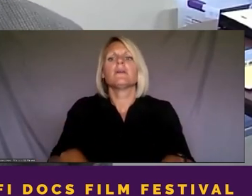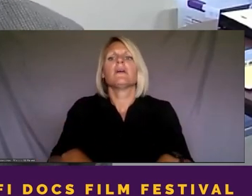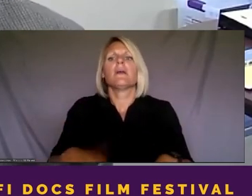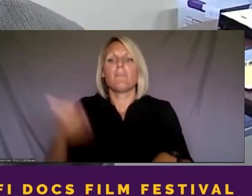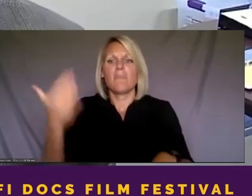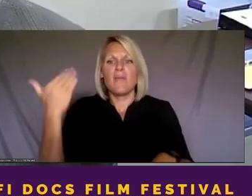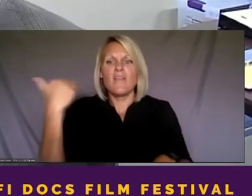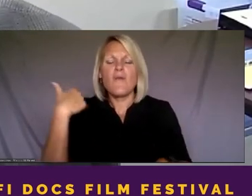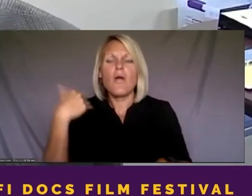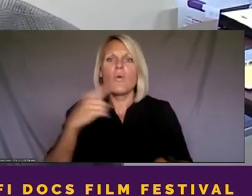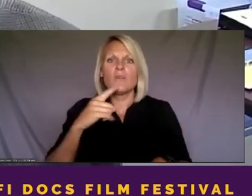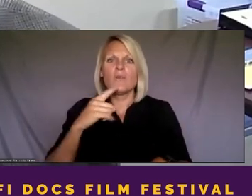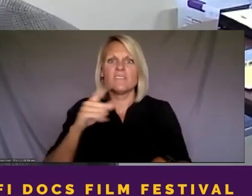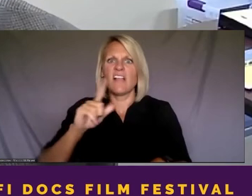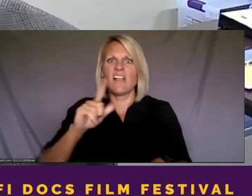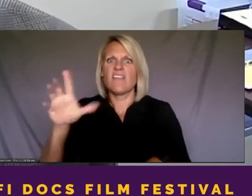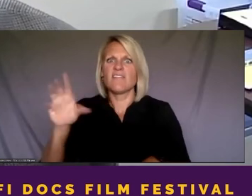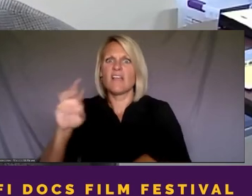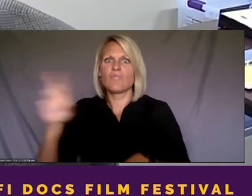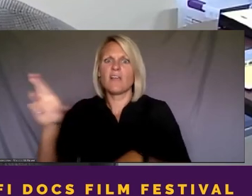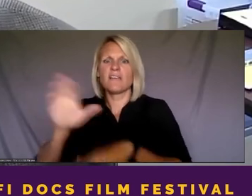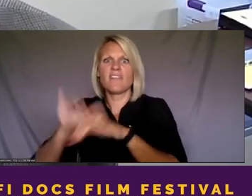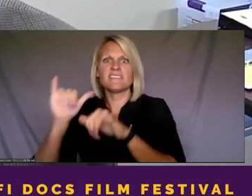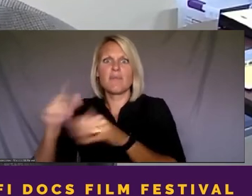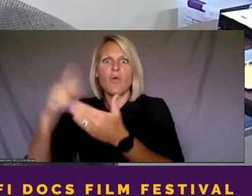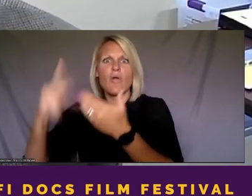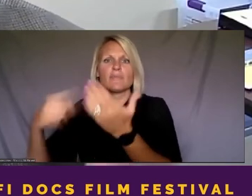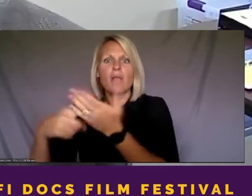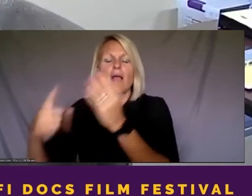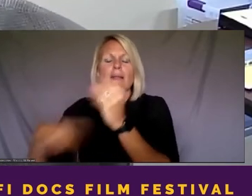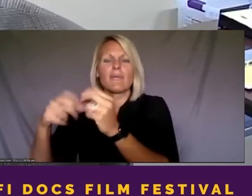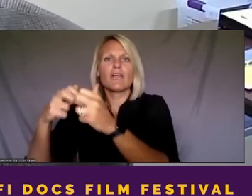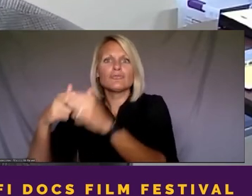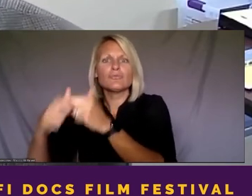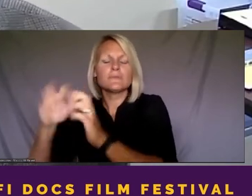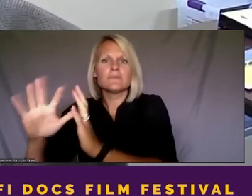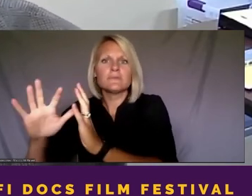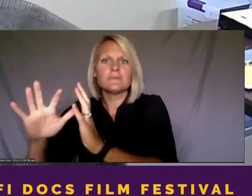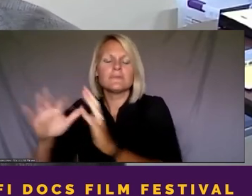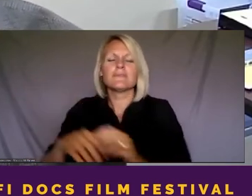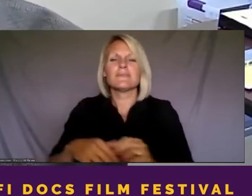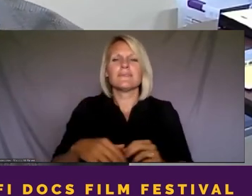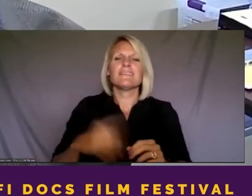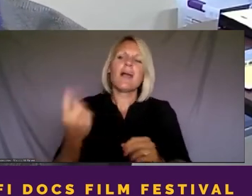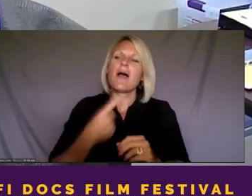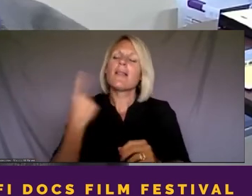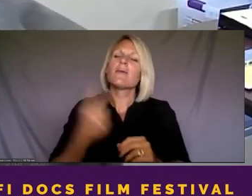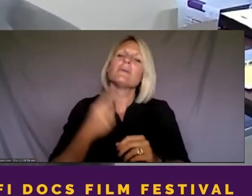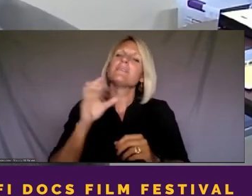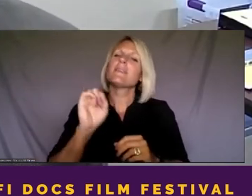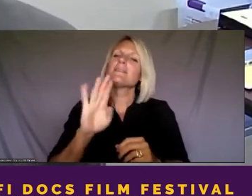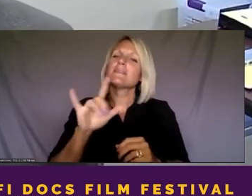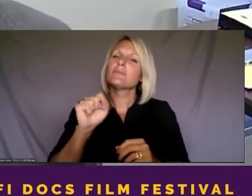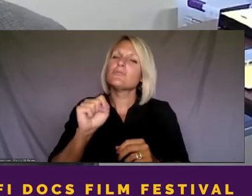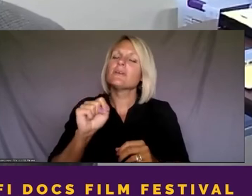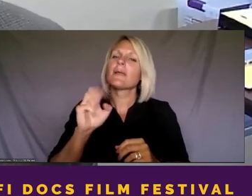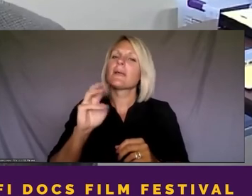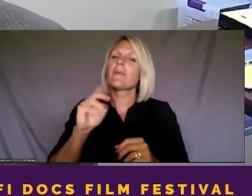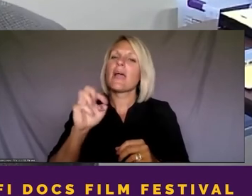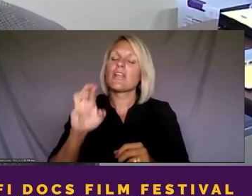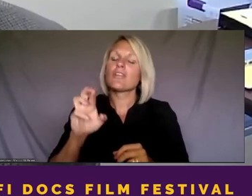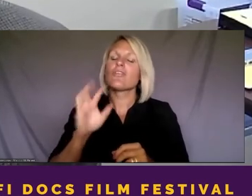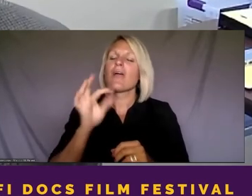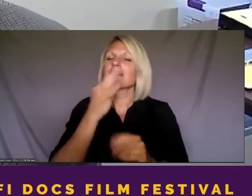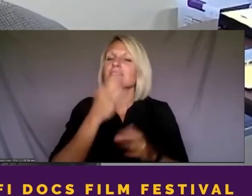same program talking about issues. And it's always the subject matter experts. It's always the people who